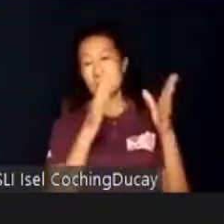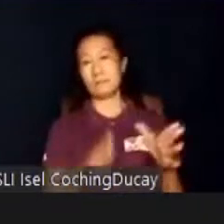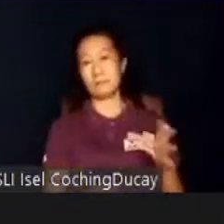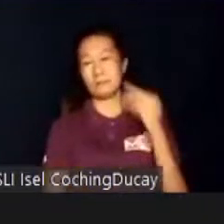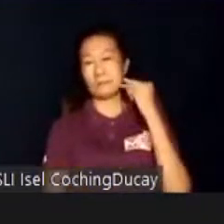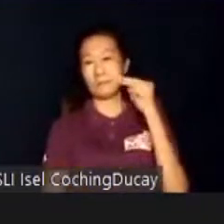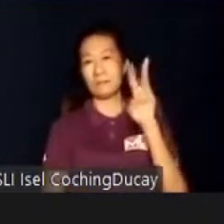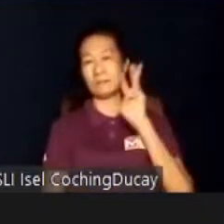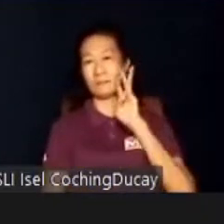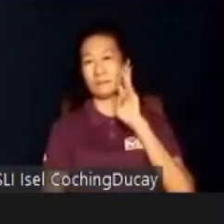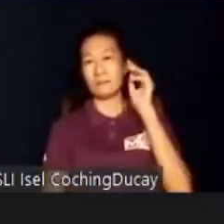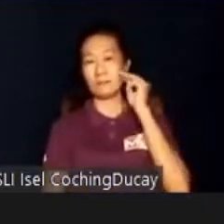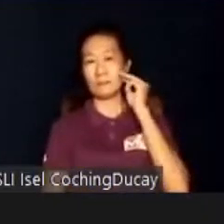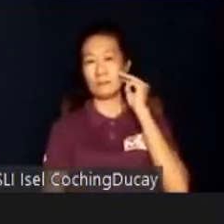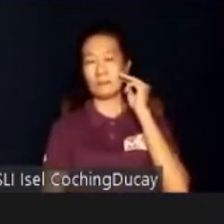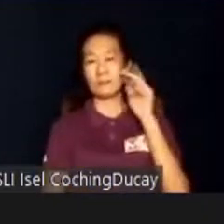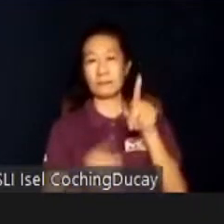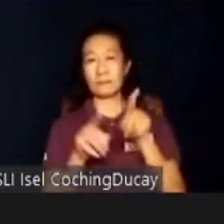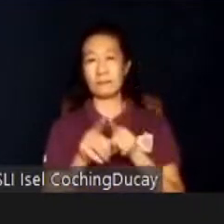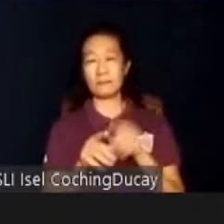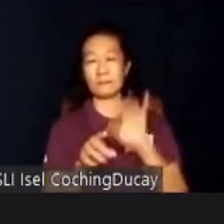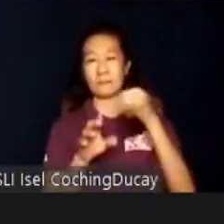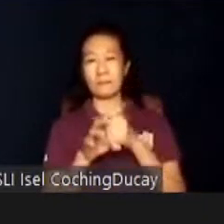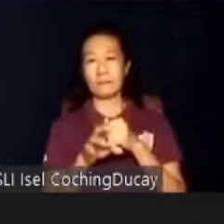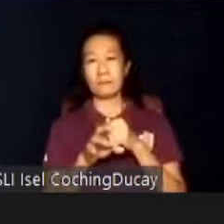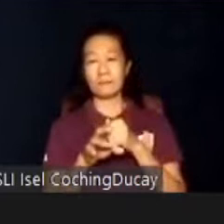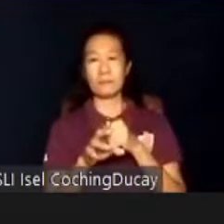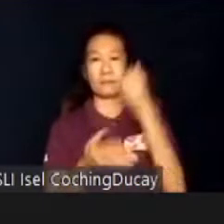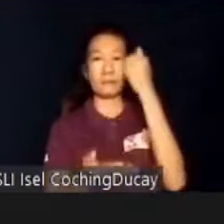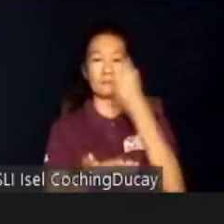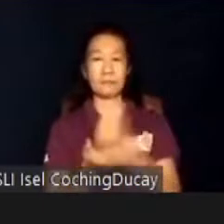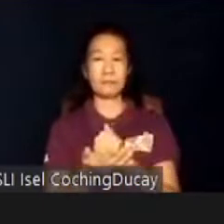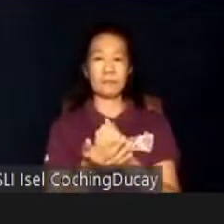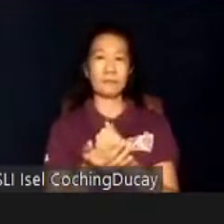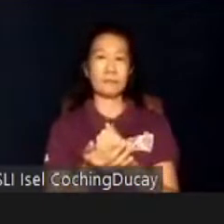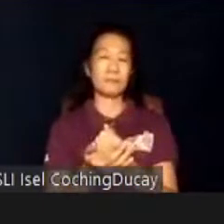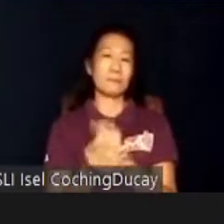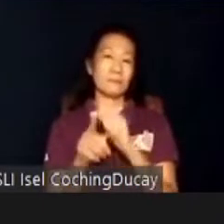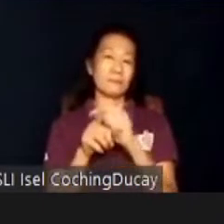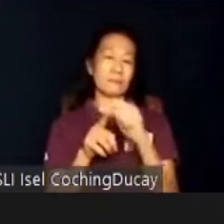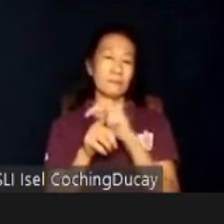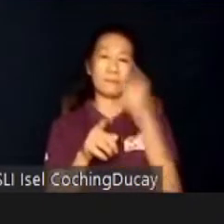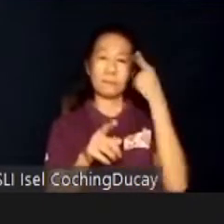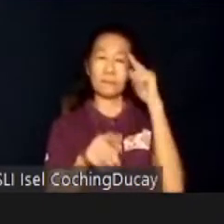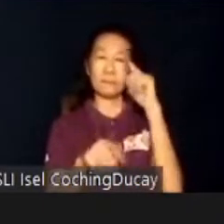Wena Marquez, who I believe will be joining us later, takes charge of placing trained PWDs for work.